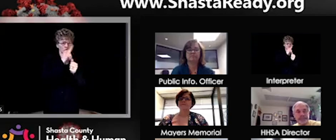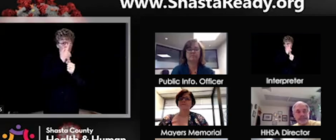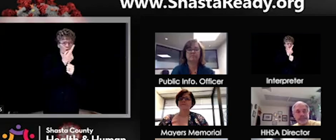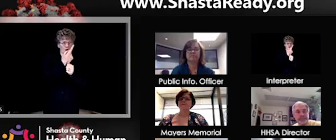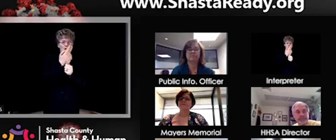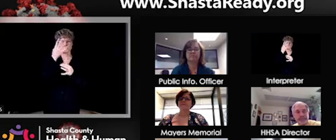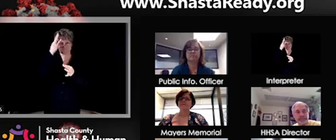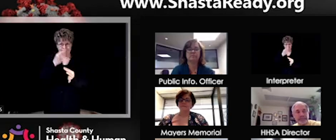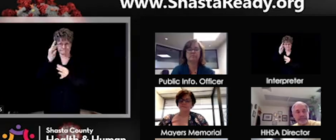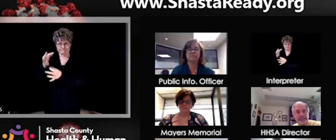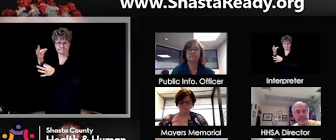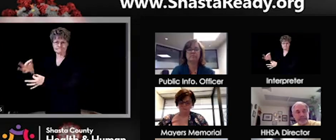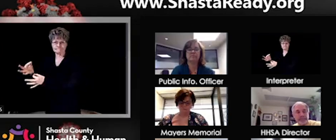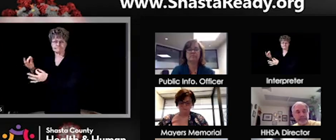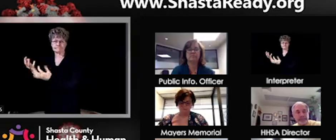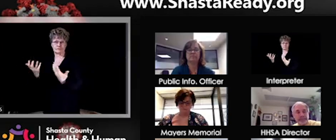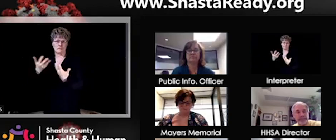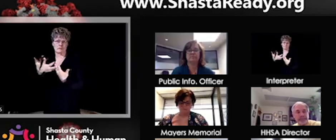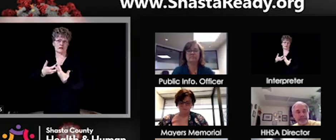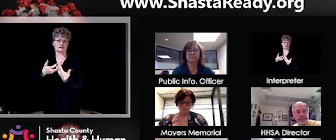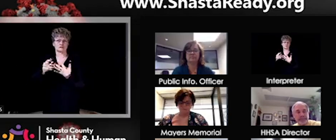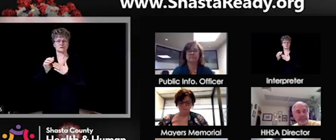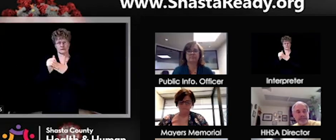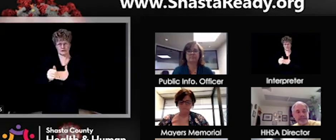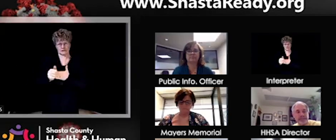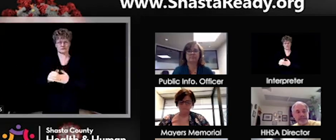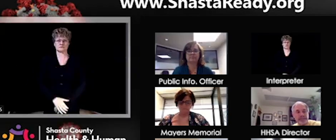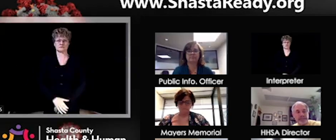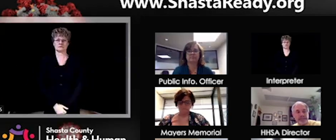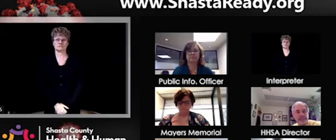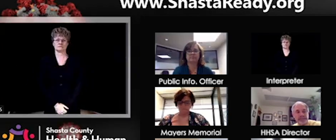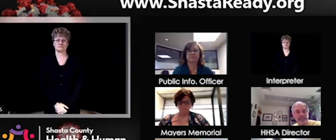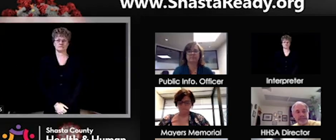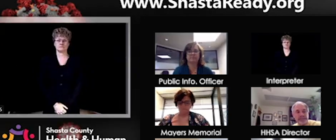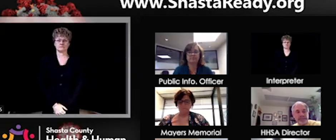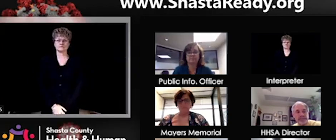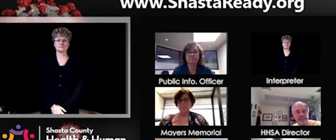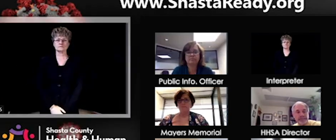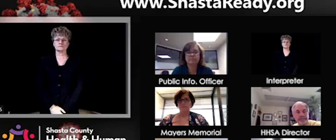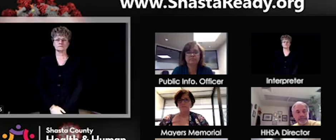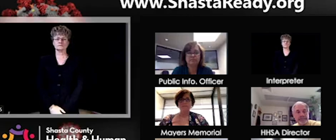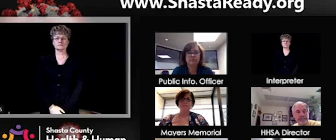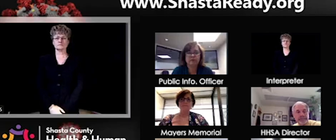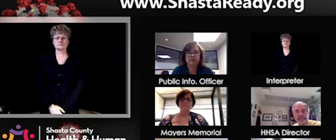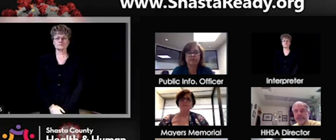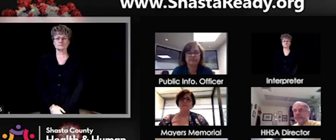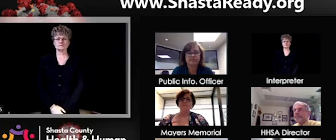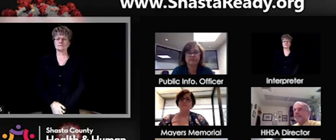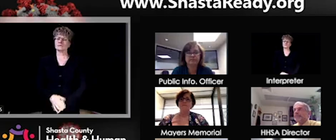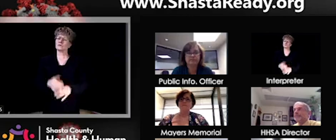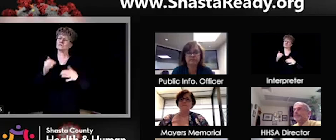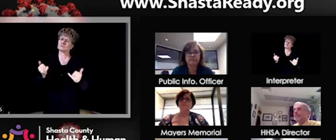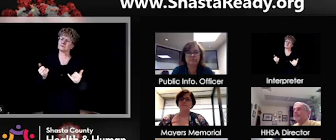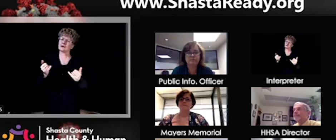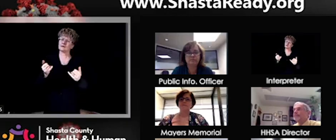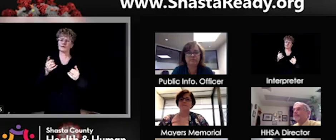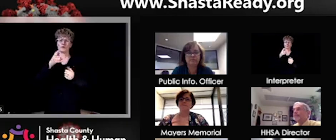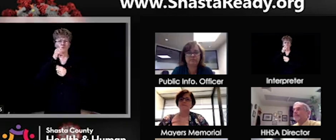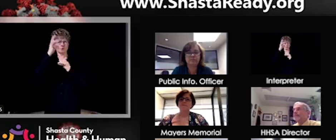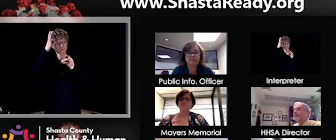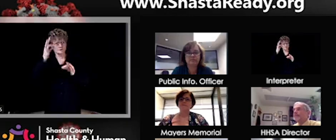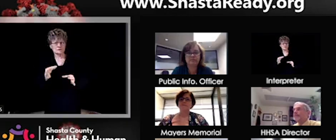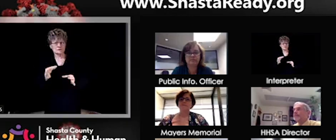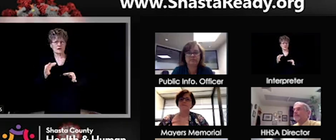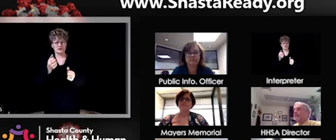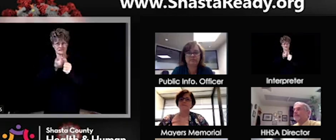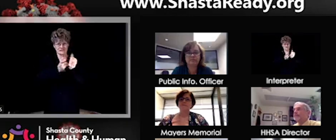But is it up to the business as far as how many people can come in at a time? Do you need to wear a mask? Or is it just kind of